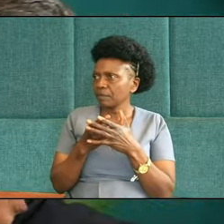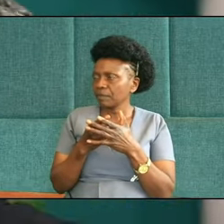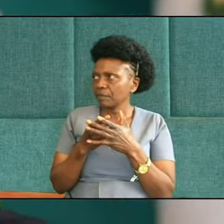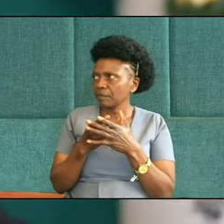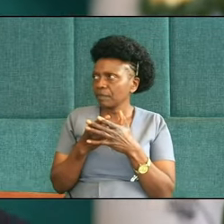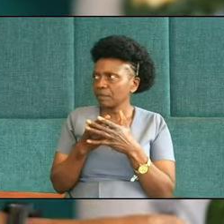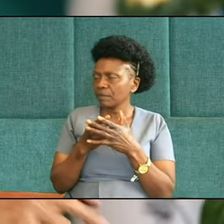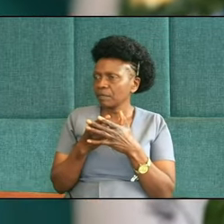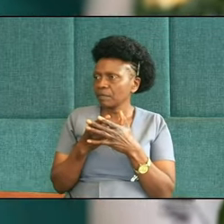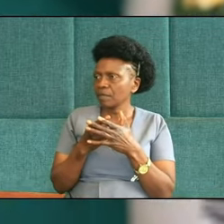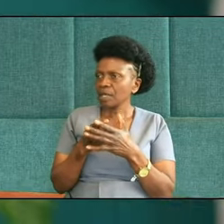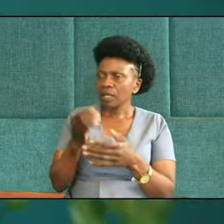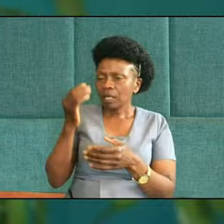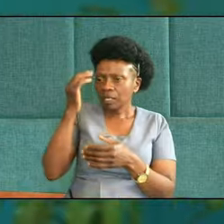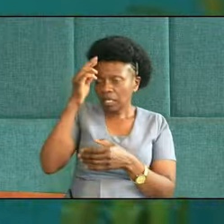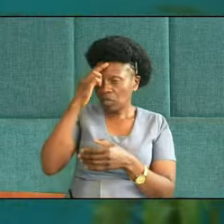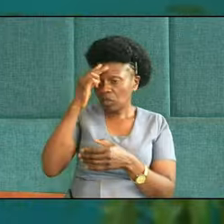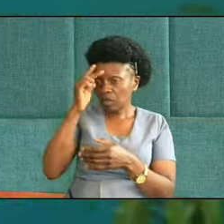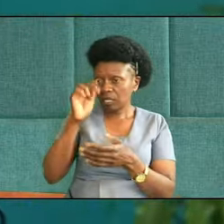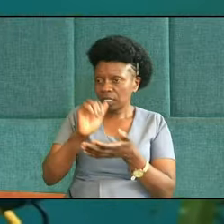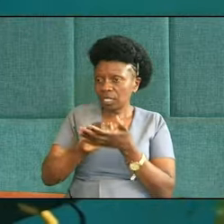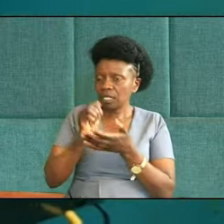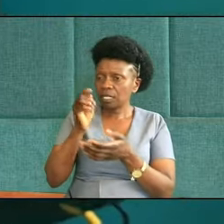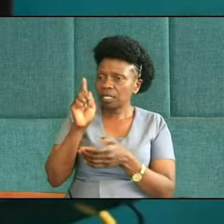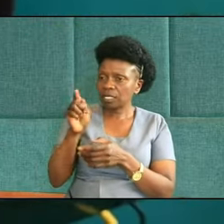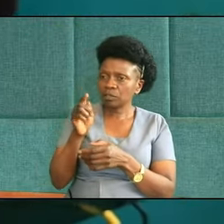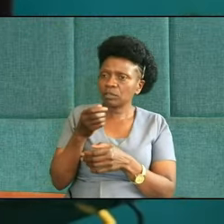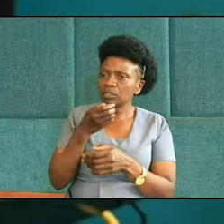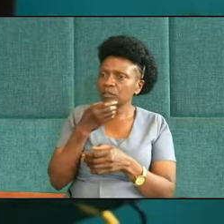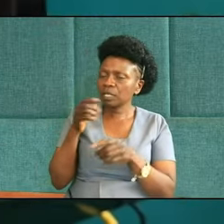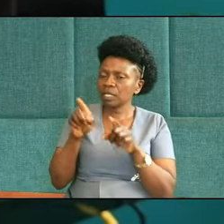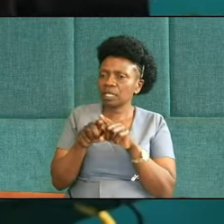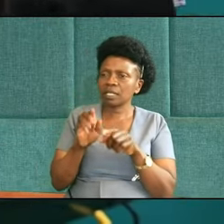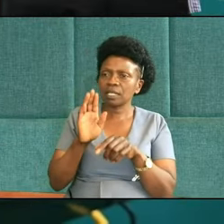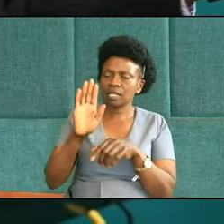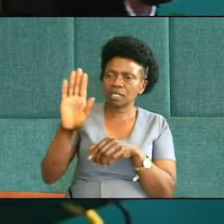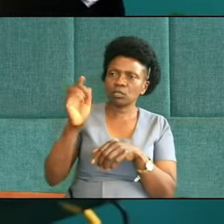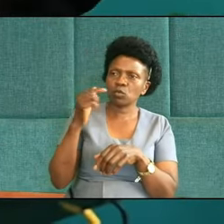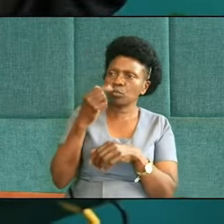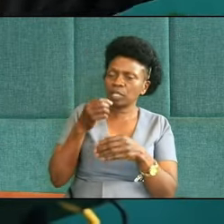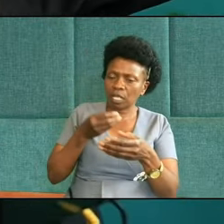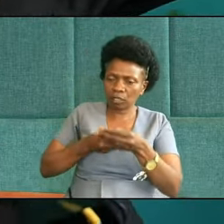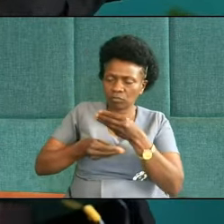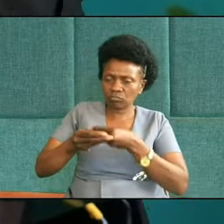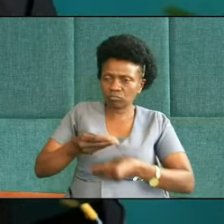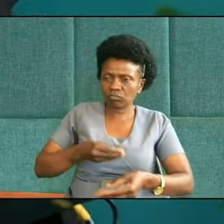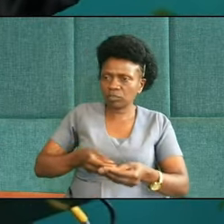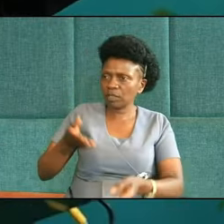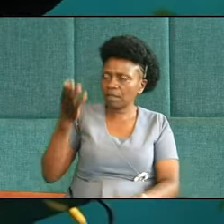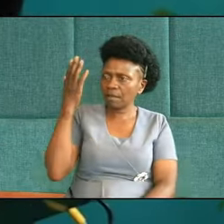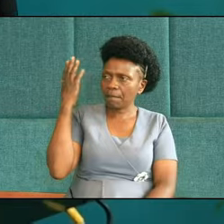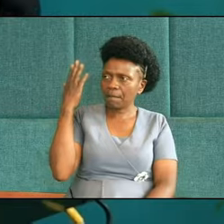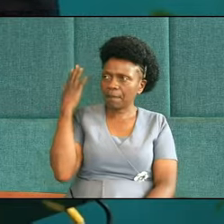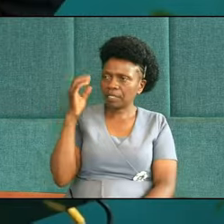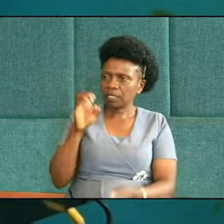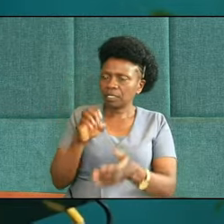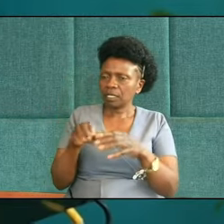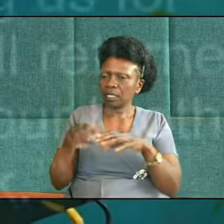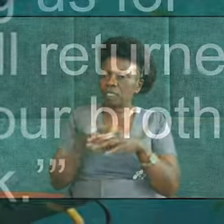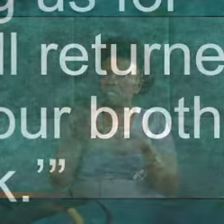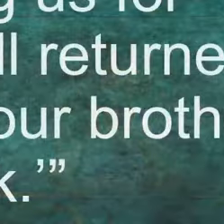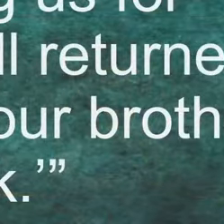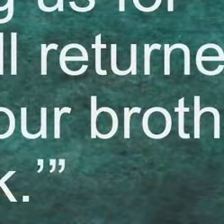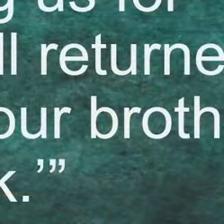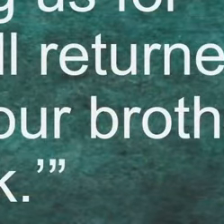and he falls down in front of Joseph and he says, please, we will all be your slaves, right? Notice, in chapter 44 verse 16, and